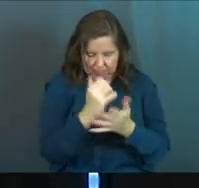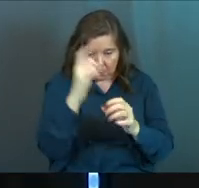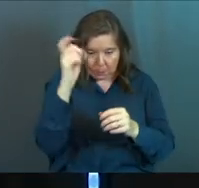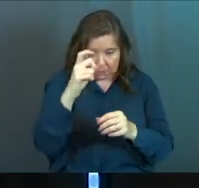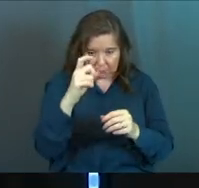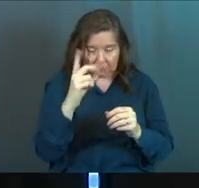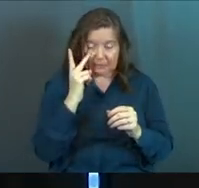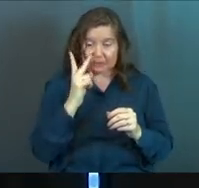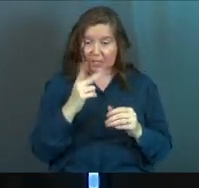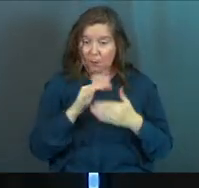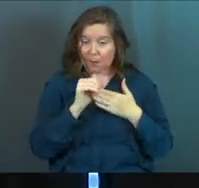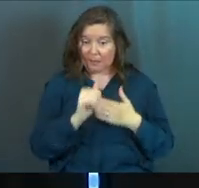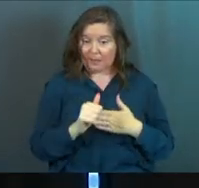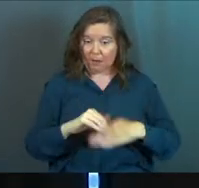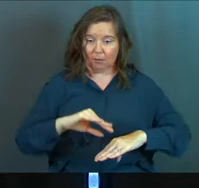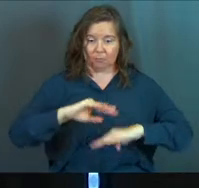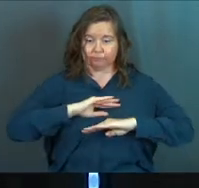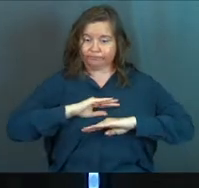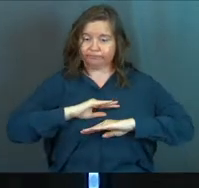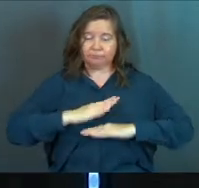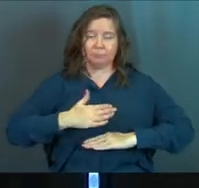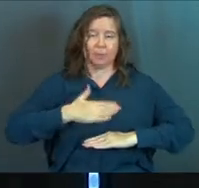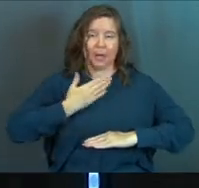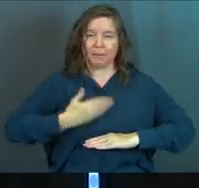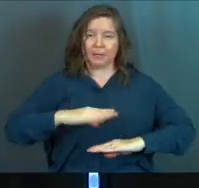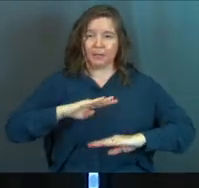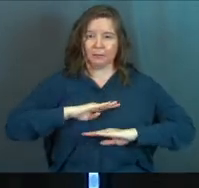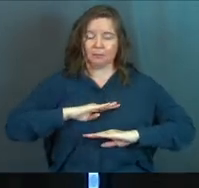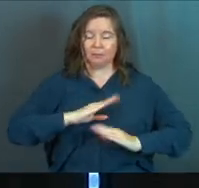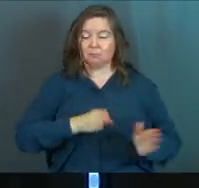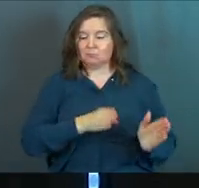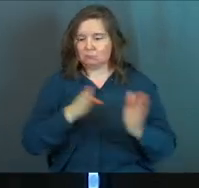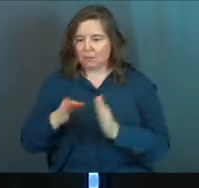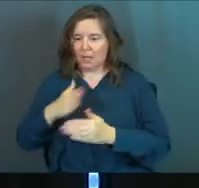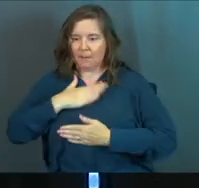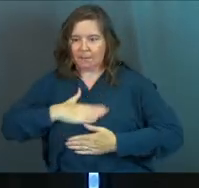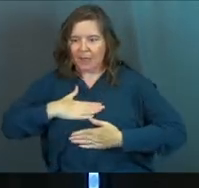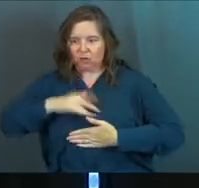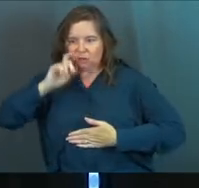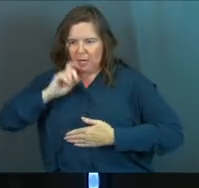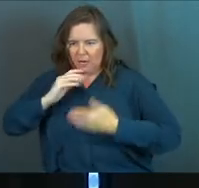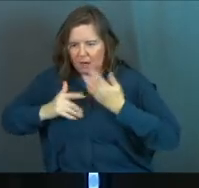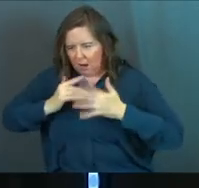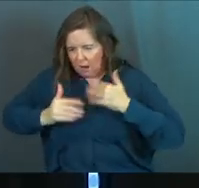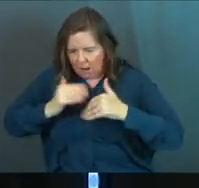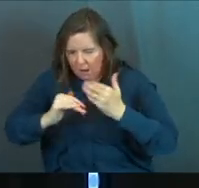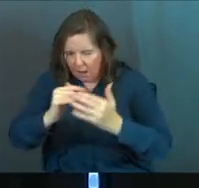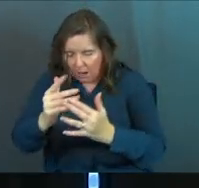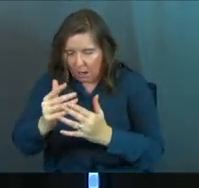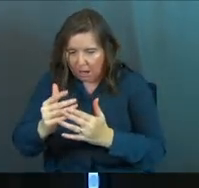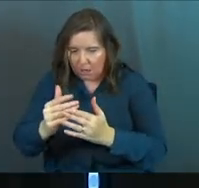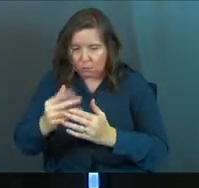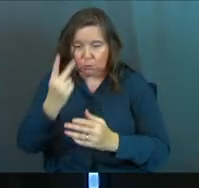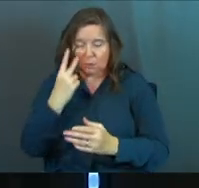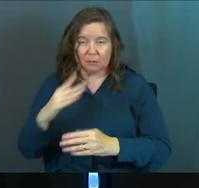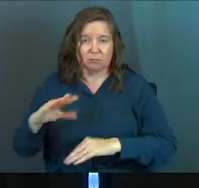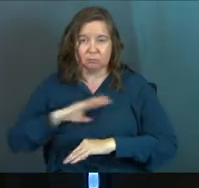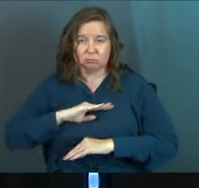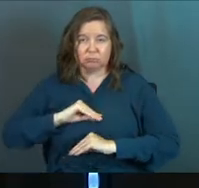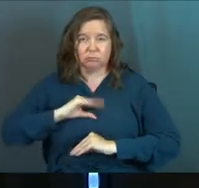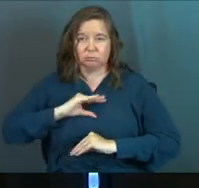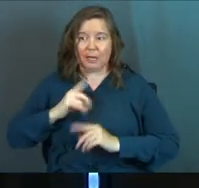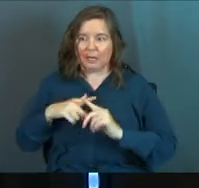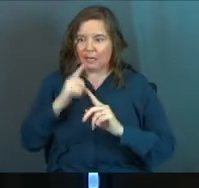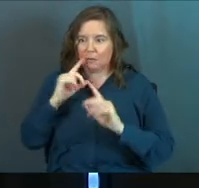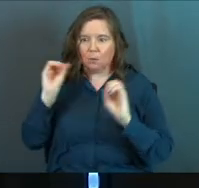tries to see if that could lead to his fulfillment. He even tries pleasure and sex. And he goes all the way down that road. And he